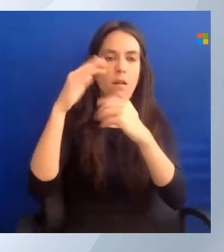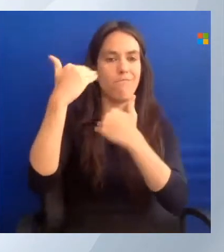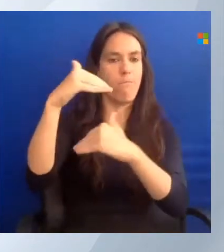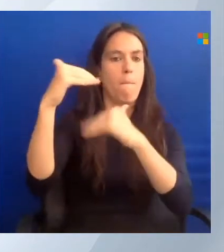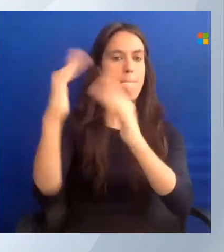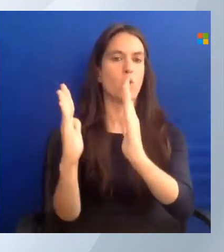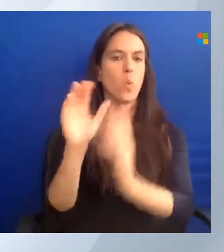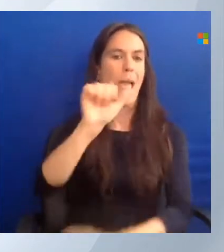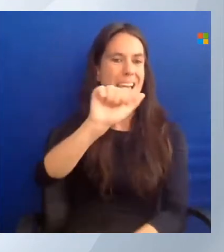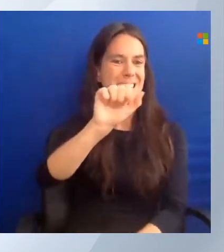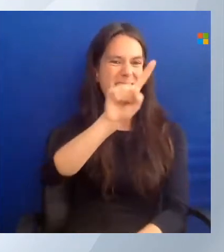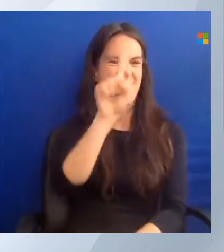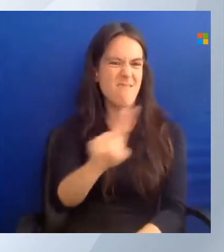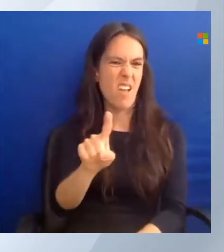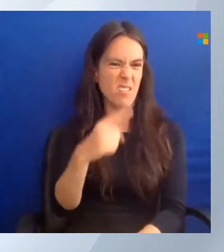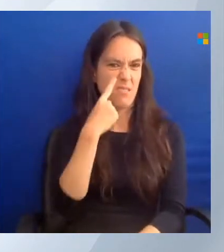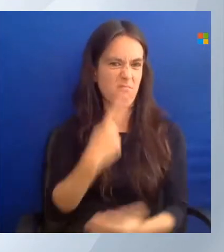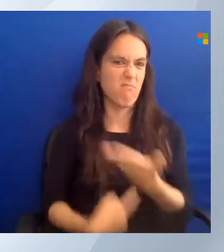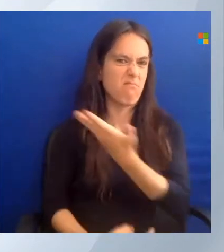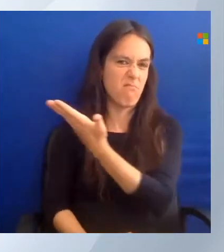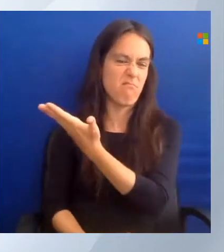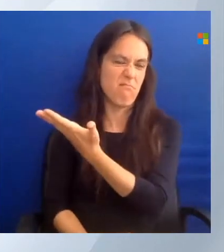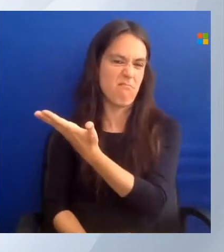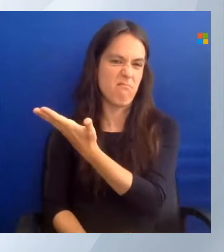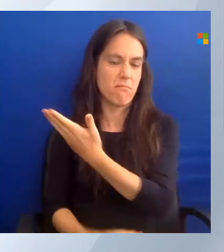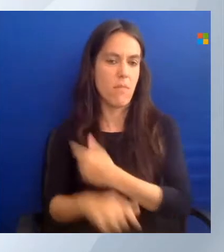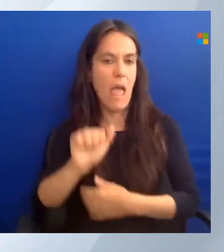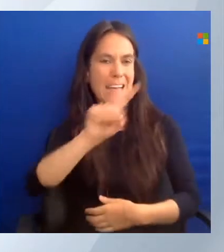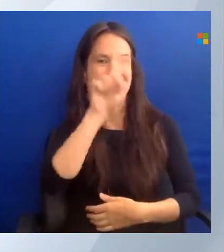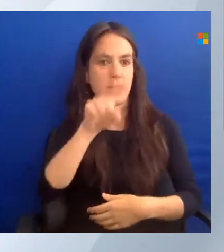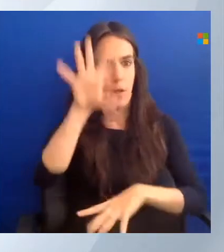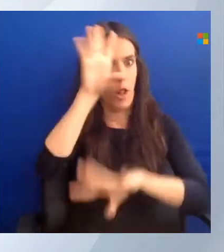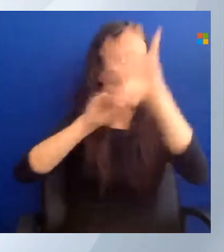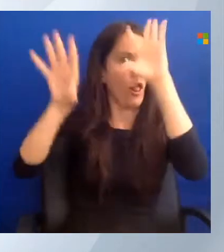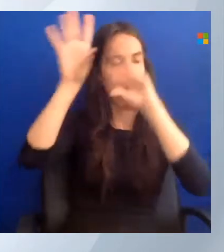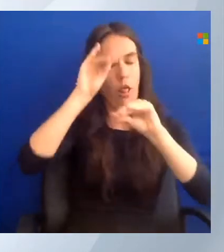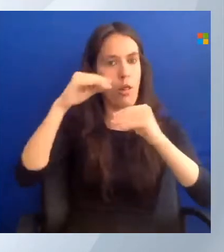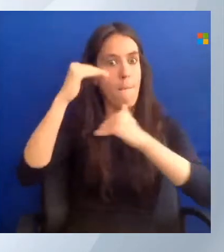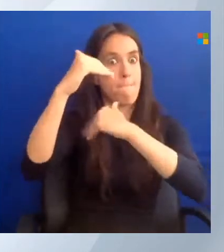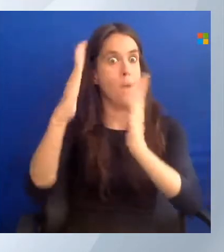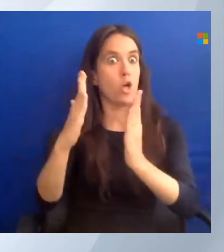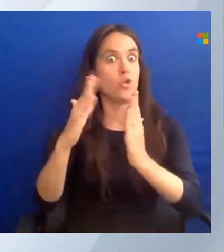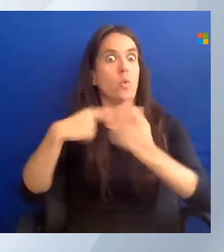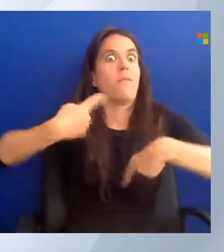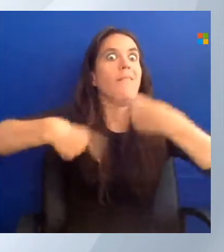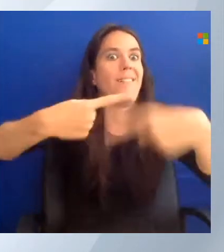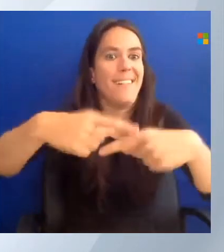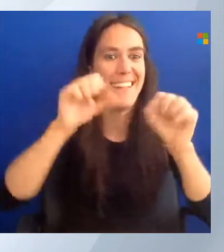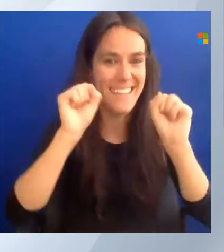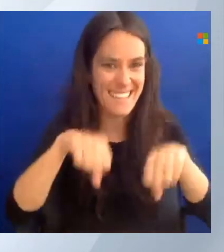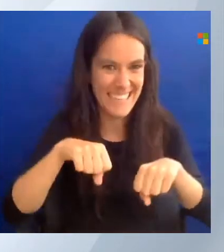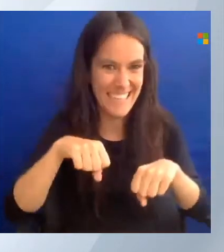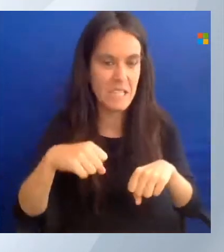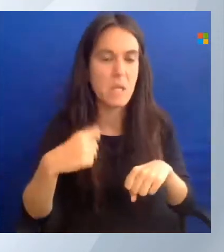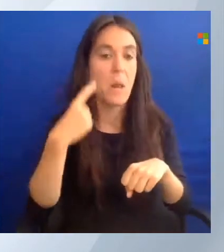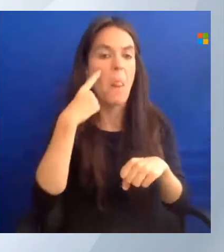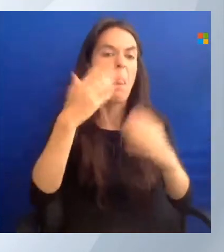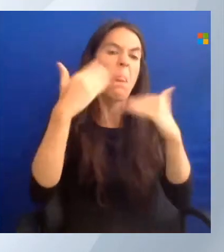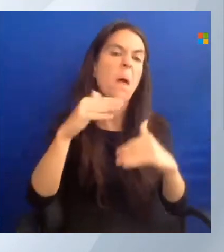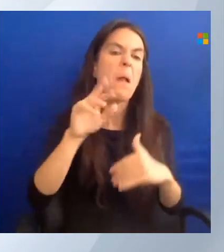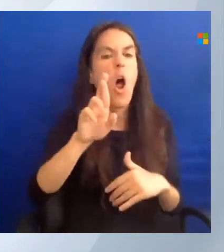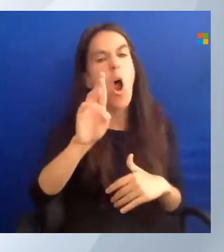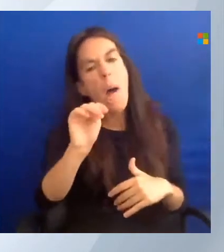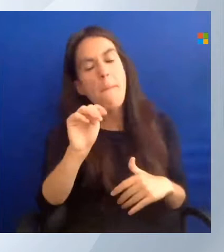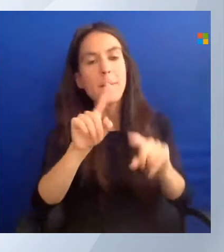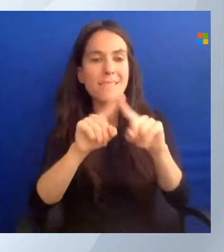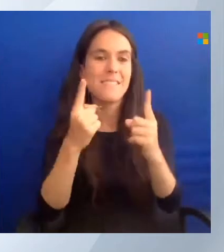this is really a legacy module. There's no development going on there. And I do believe there is nothing left. That is possible